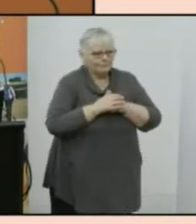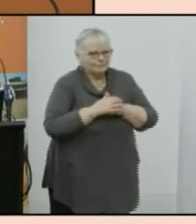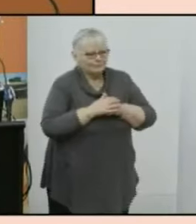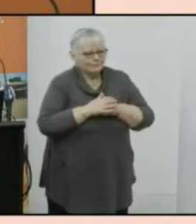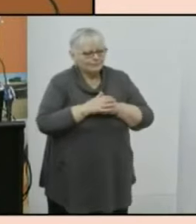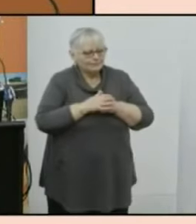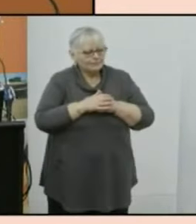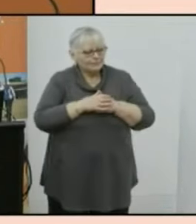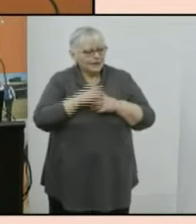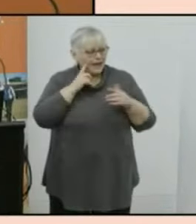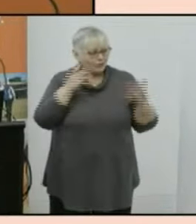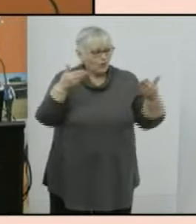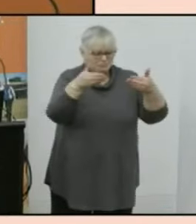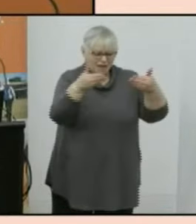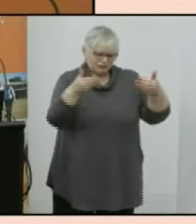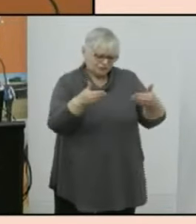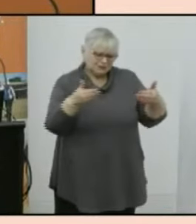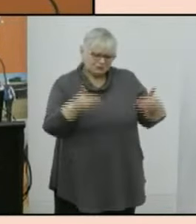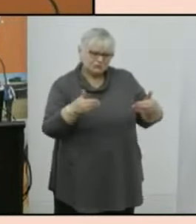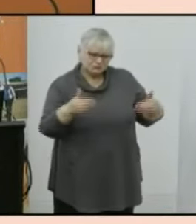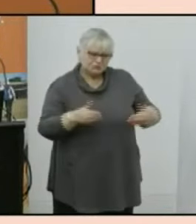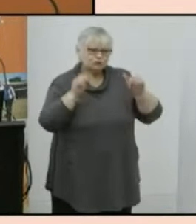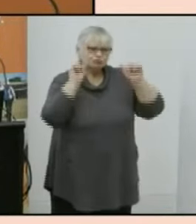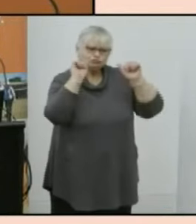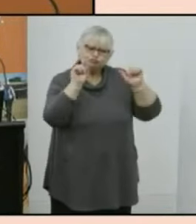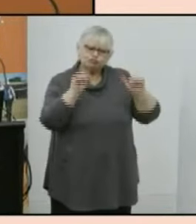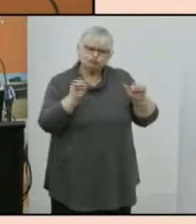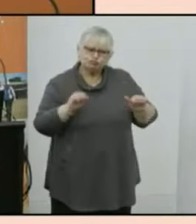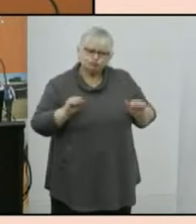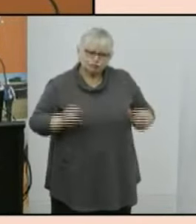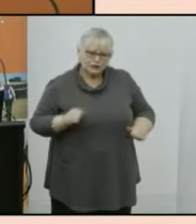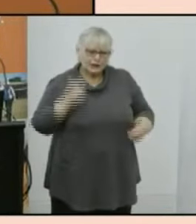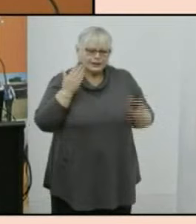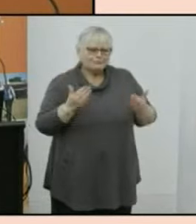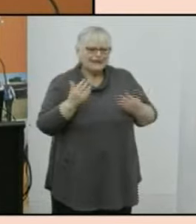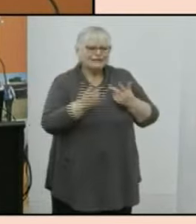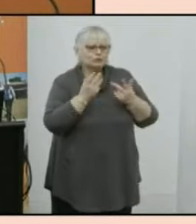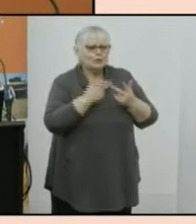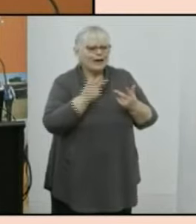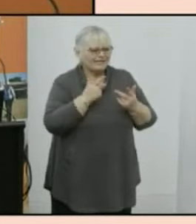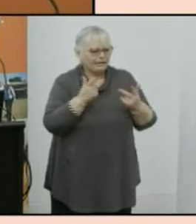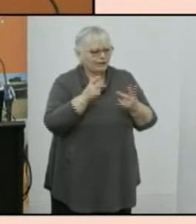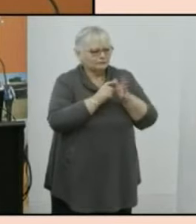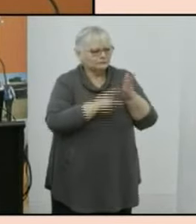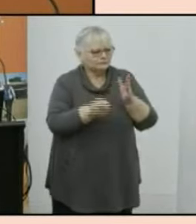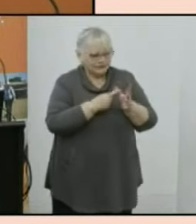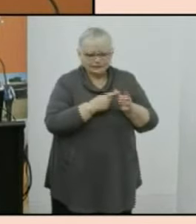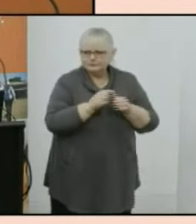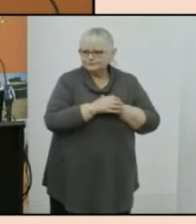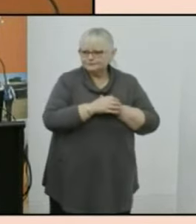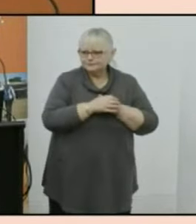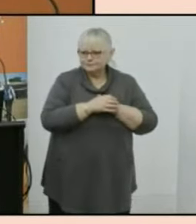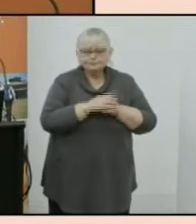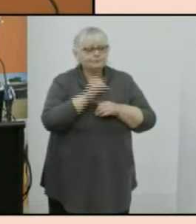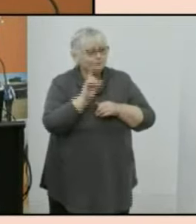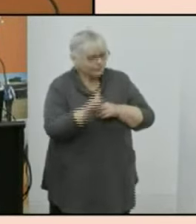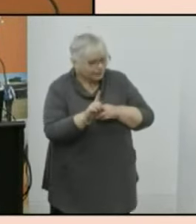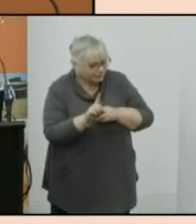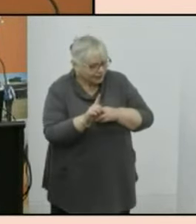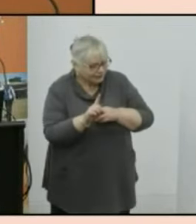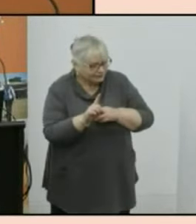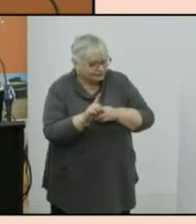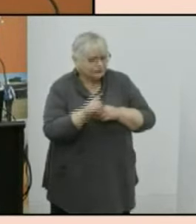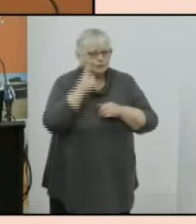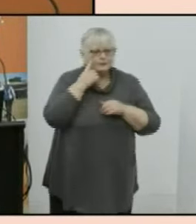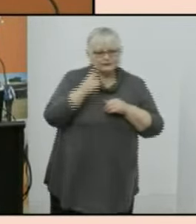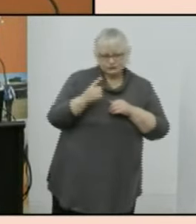characteristics matched expectations well and were comparable to other data sources where applicable however the